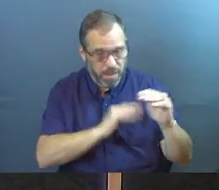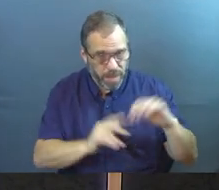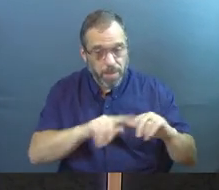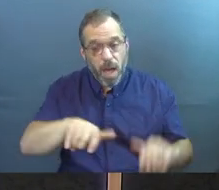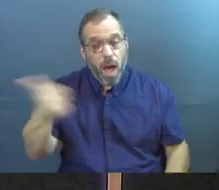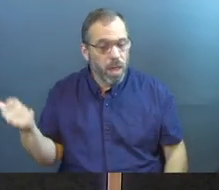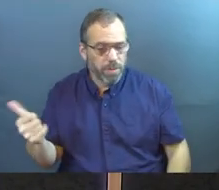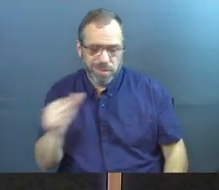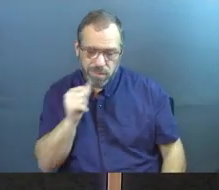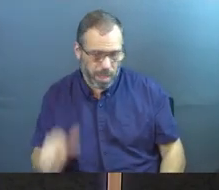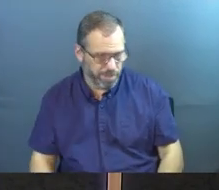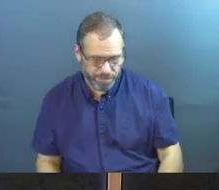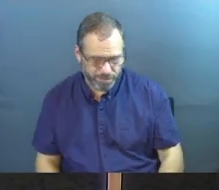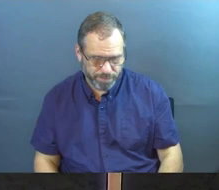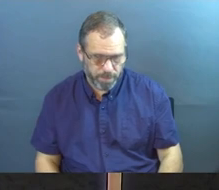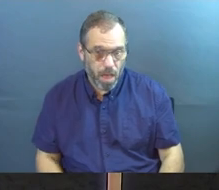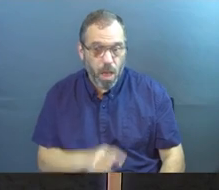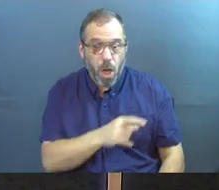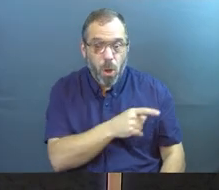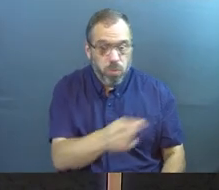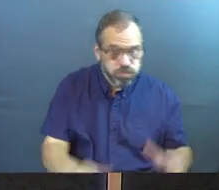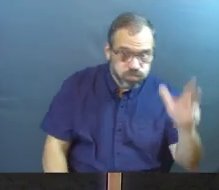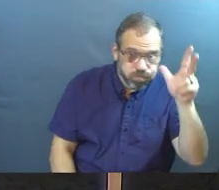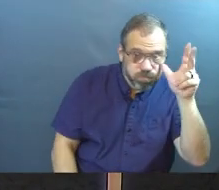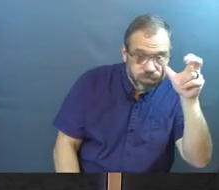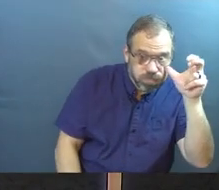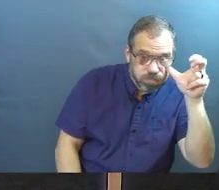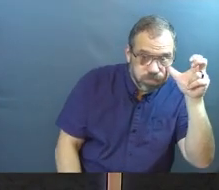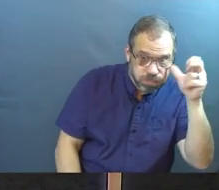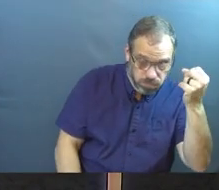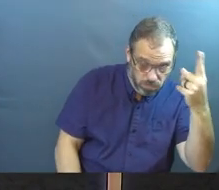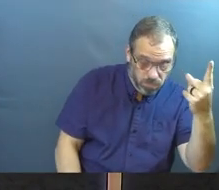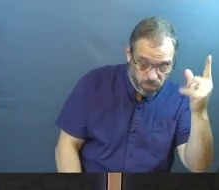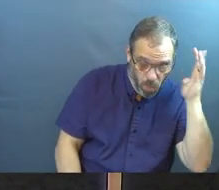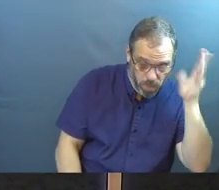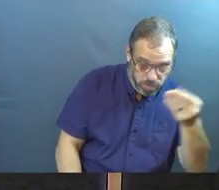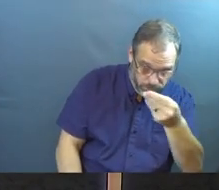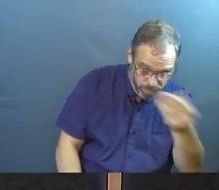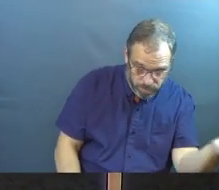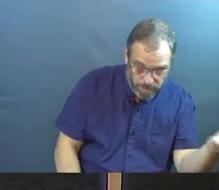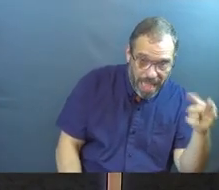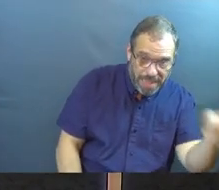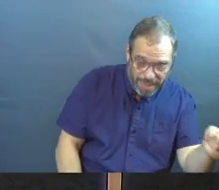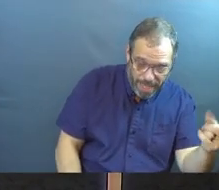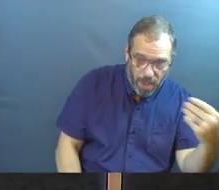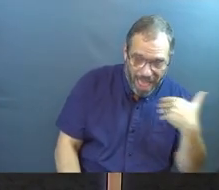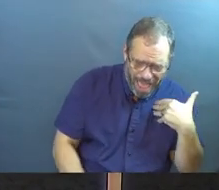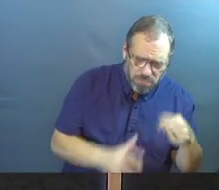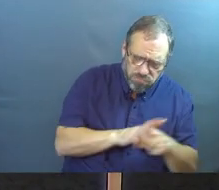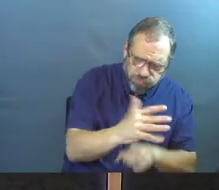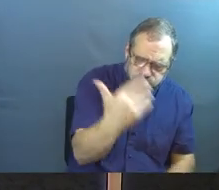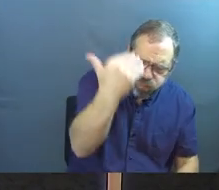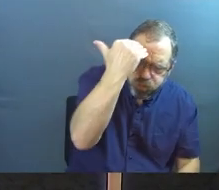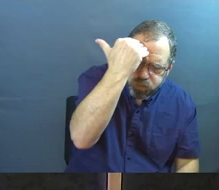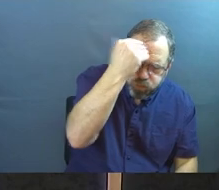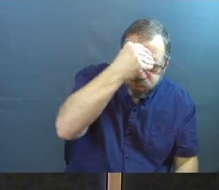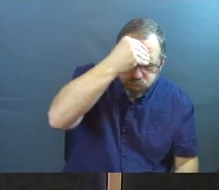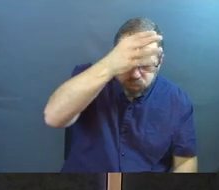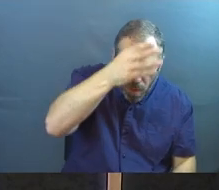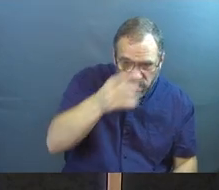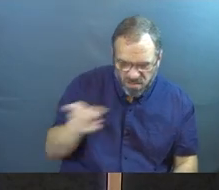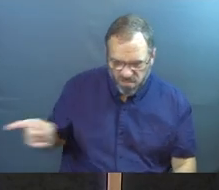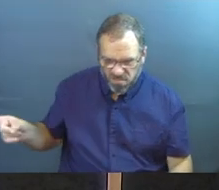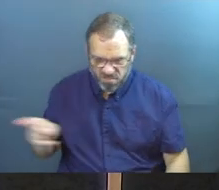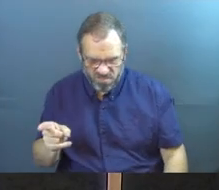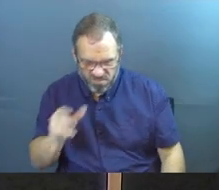but others are not. To those who listen to my teaching, more understanding will be given, and they will have an abundance of knowledge. But